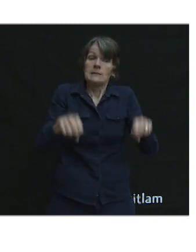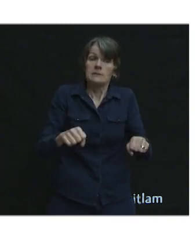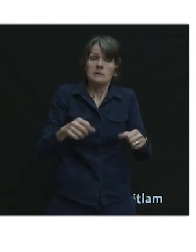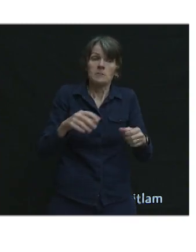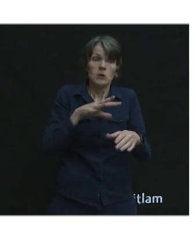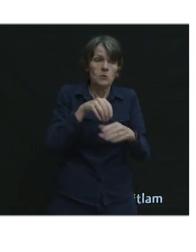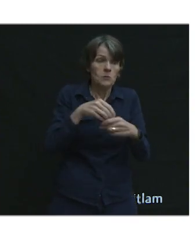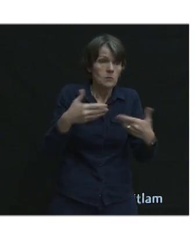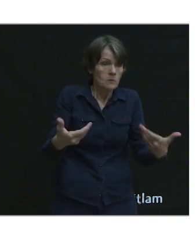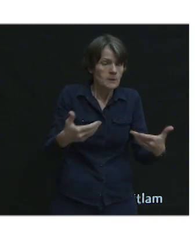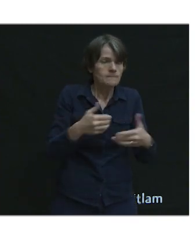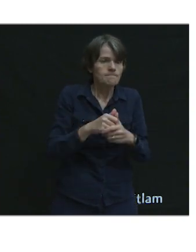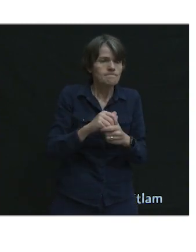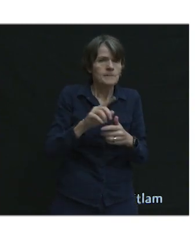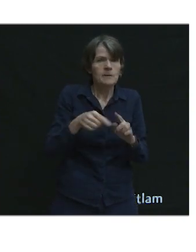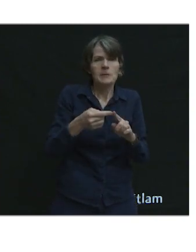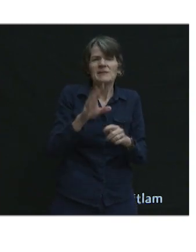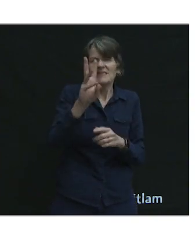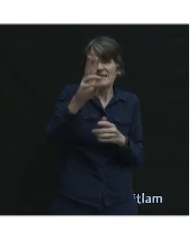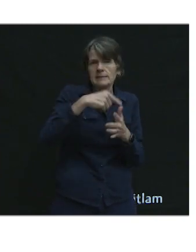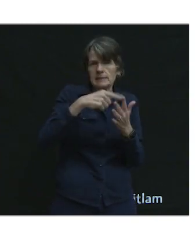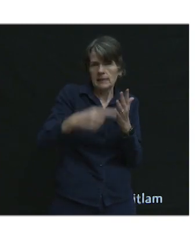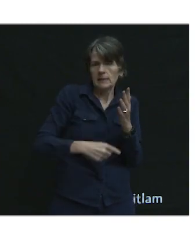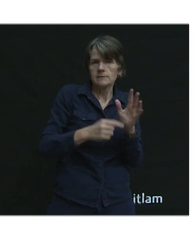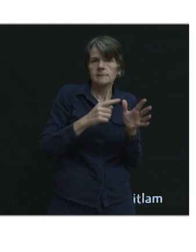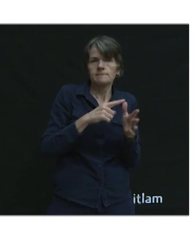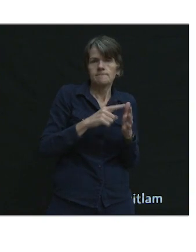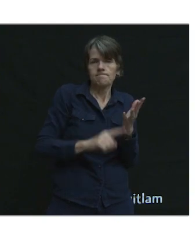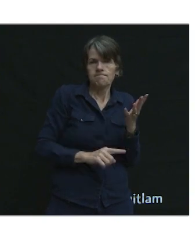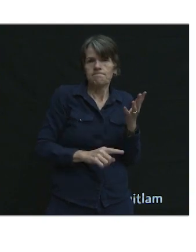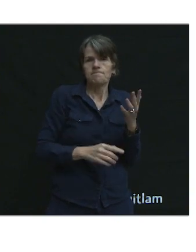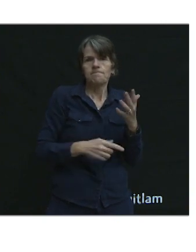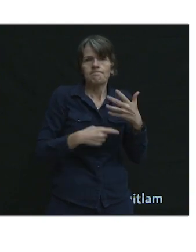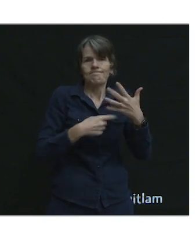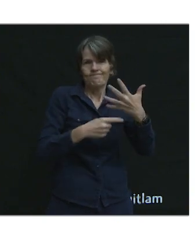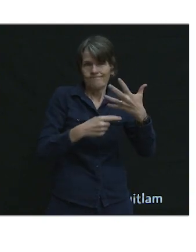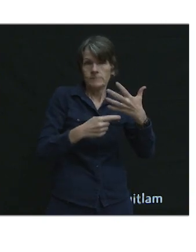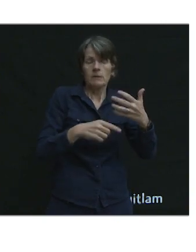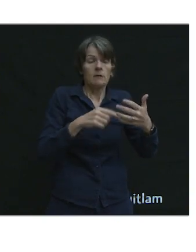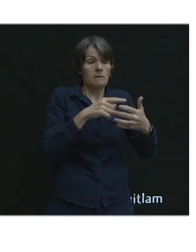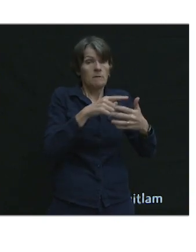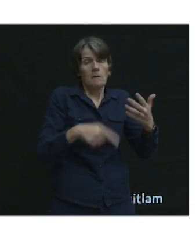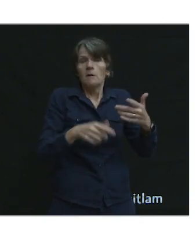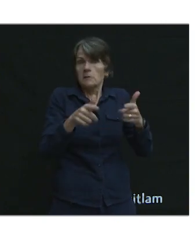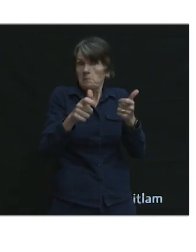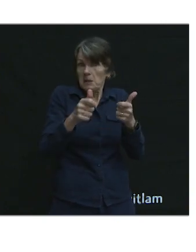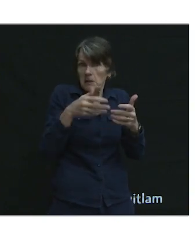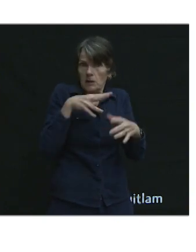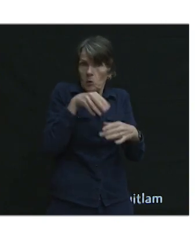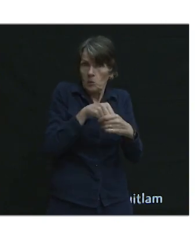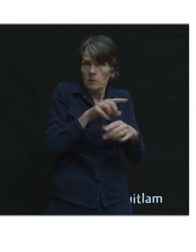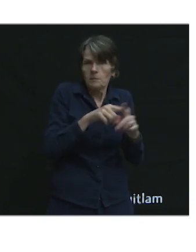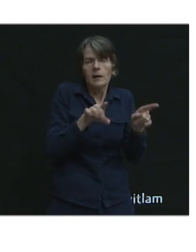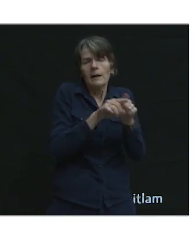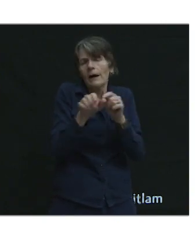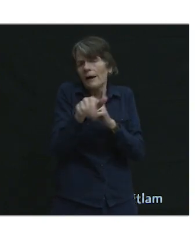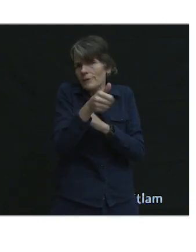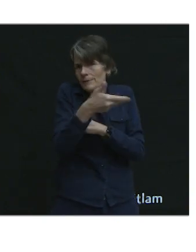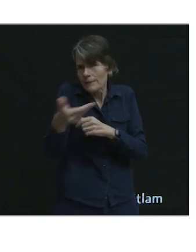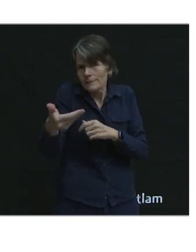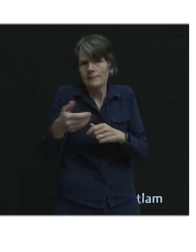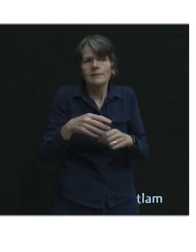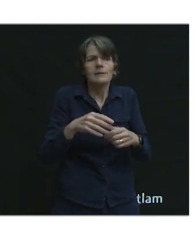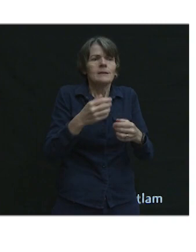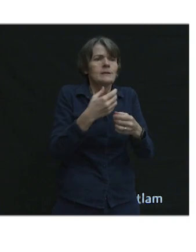it kind of organizes itself around these six elements. Safe speeds is in there, but there's also, we will be having actions related to safe road